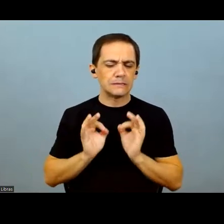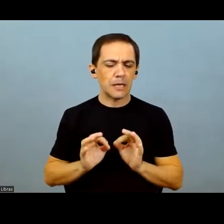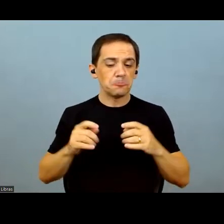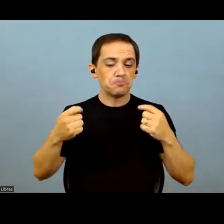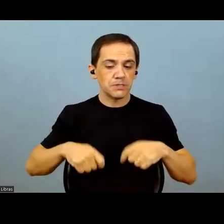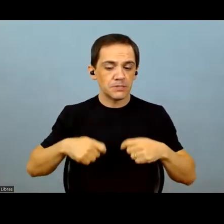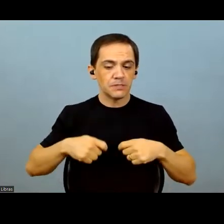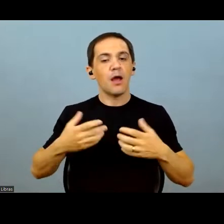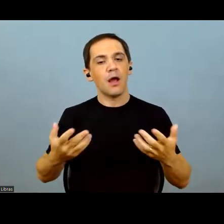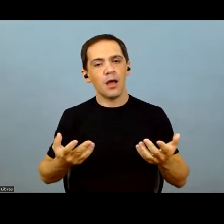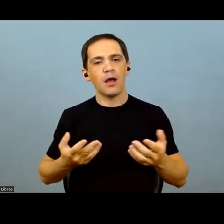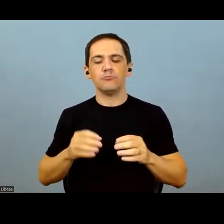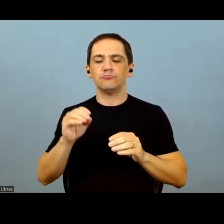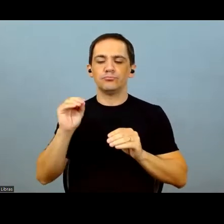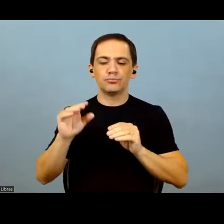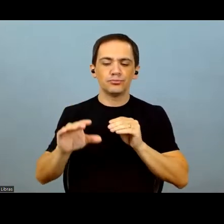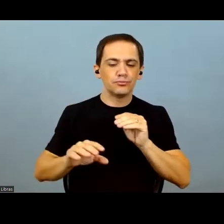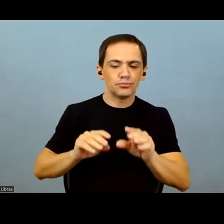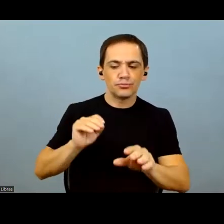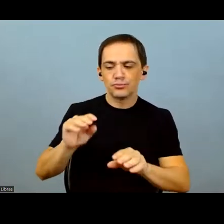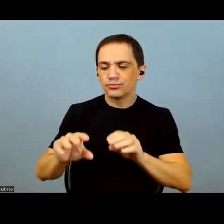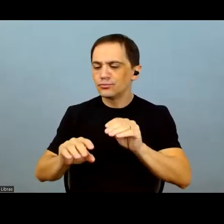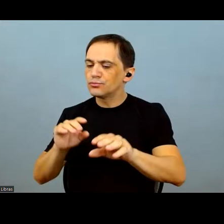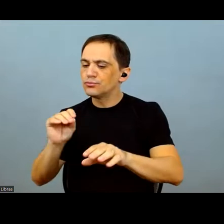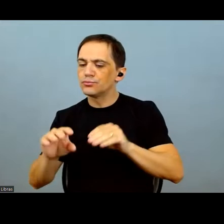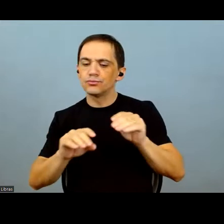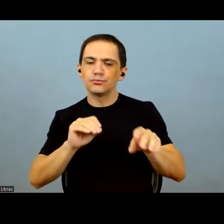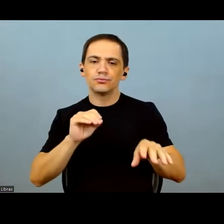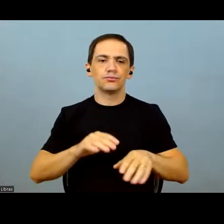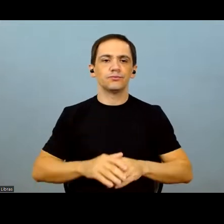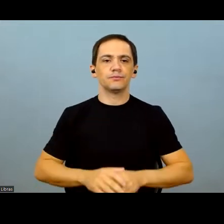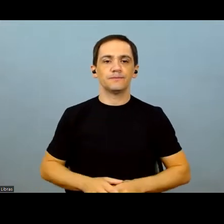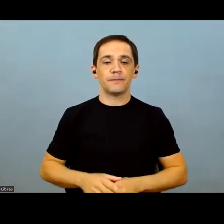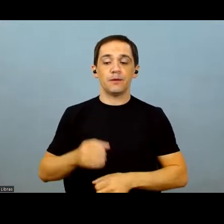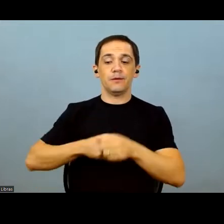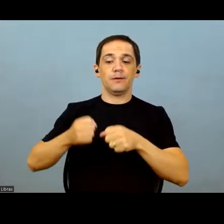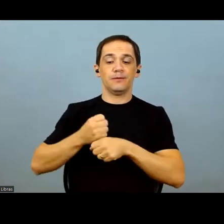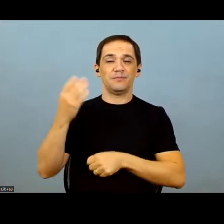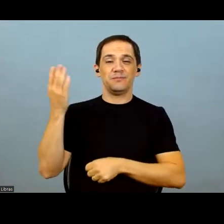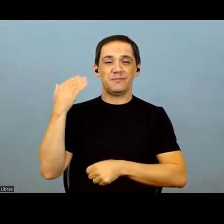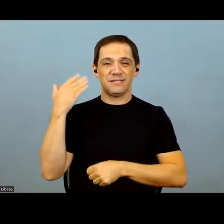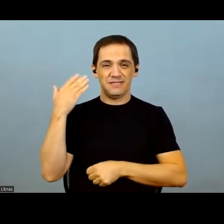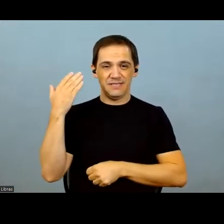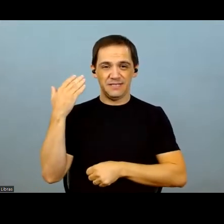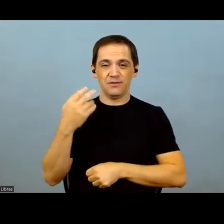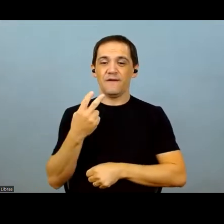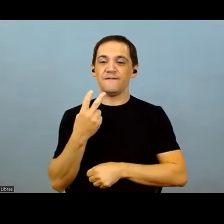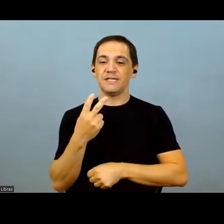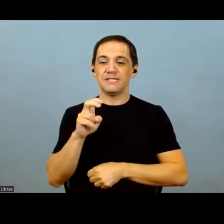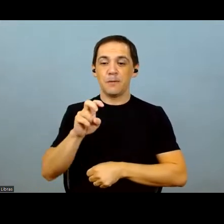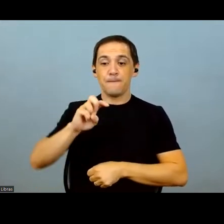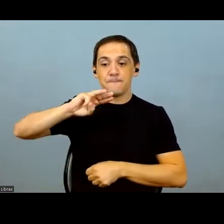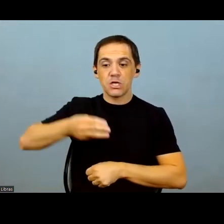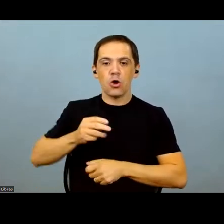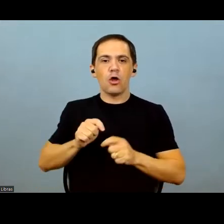agents in cotton. And this is what is helping us to lower crop